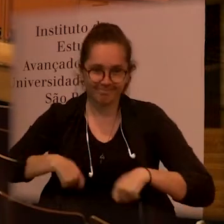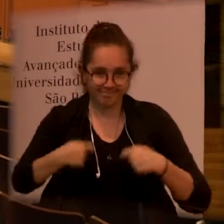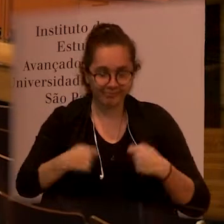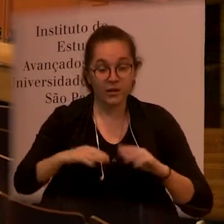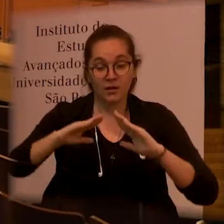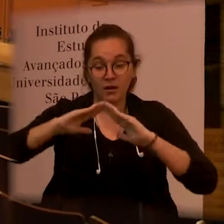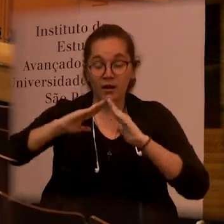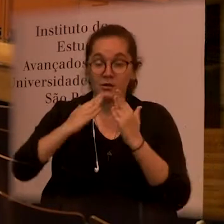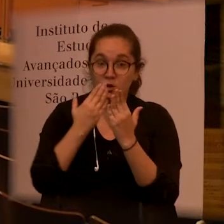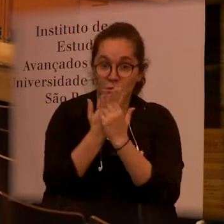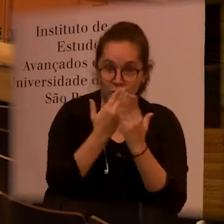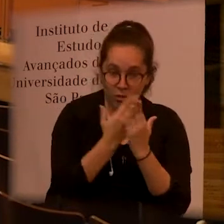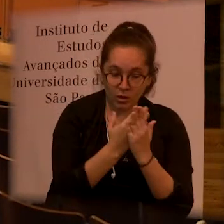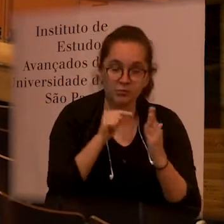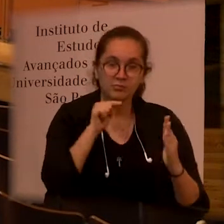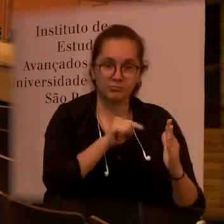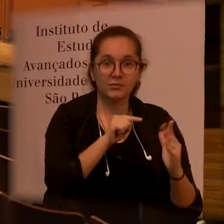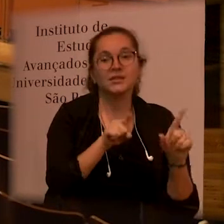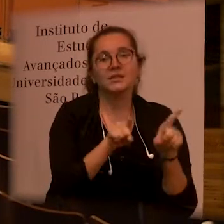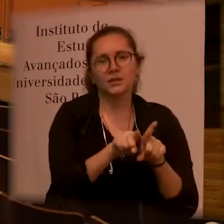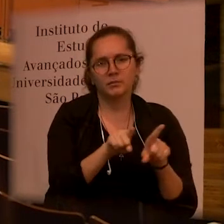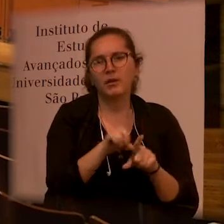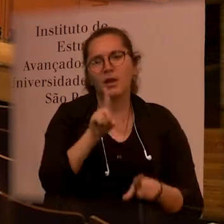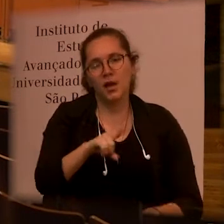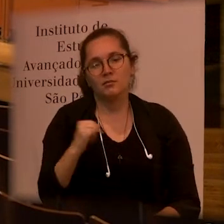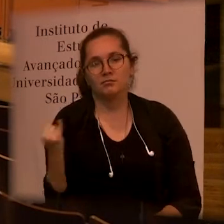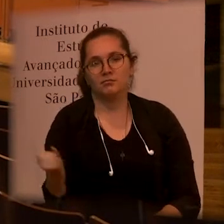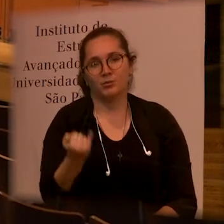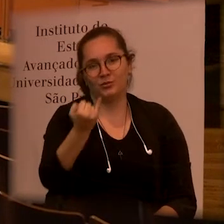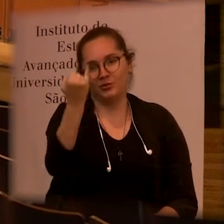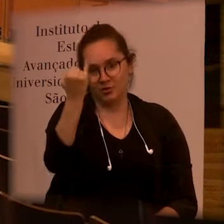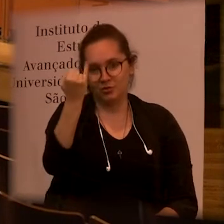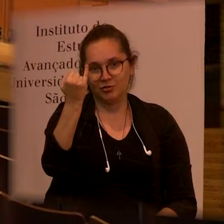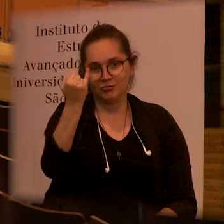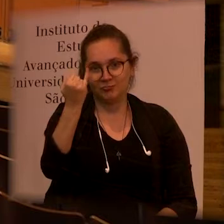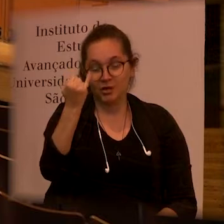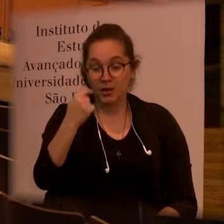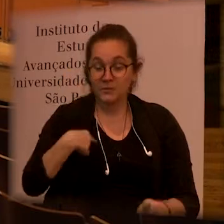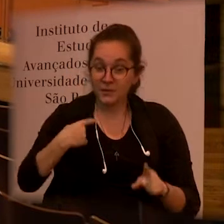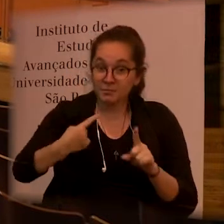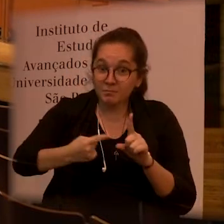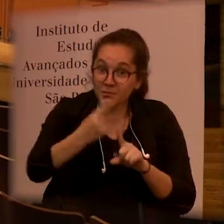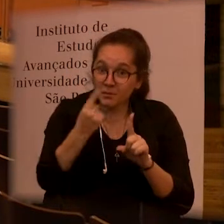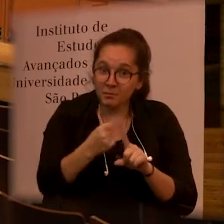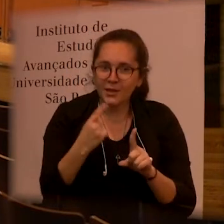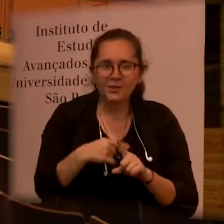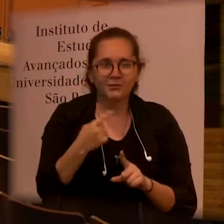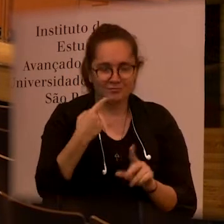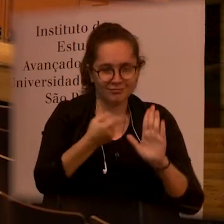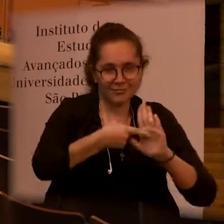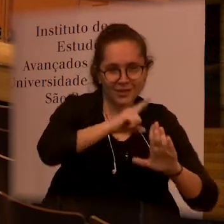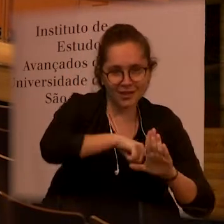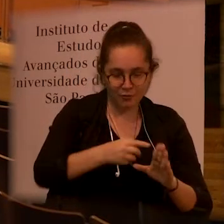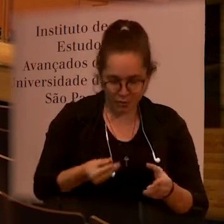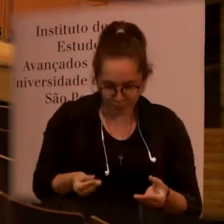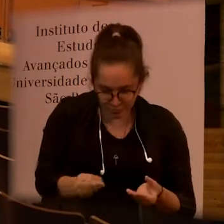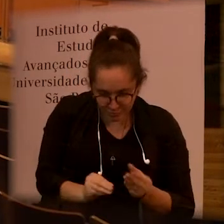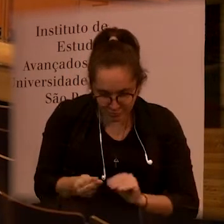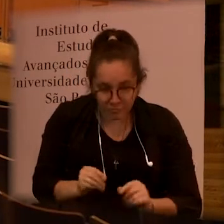and school could also have an important role for this first jigsaw